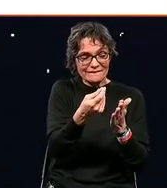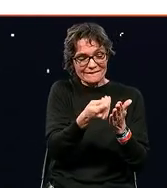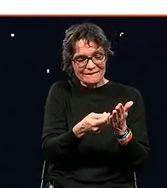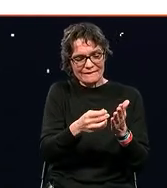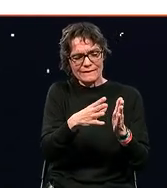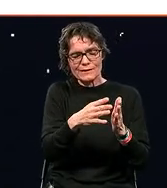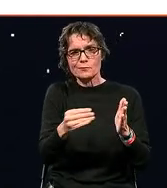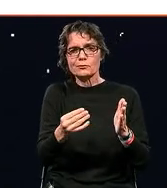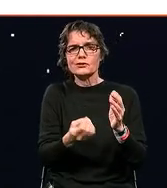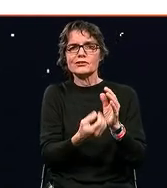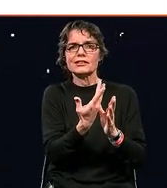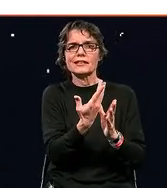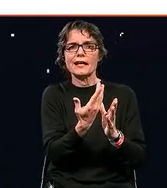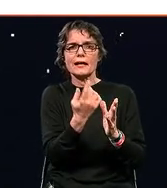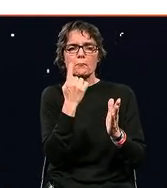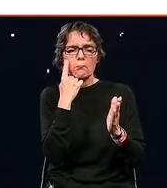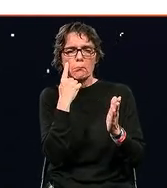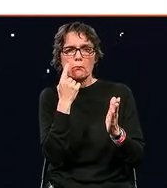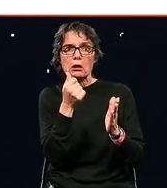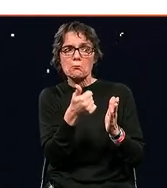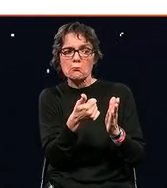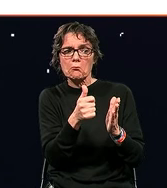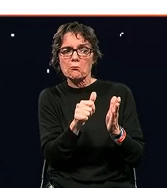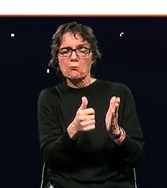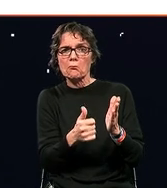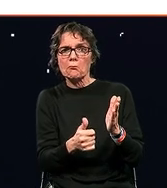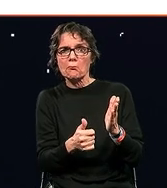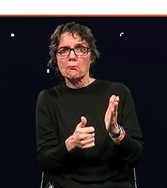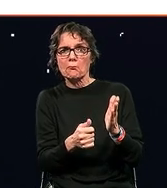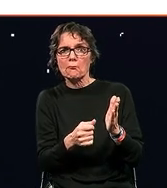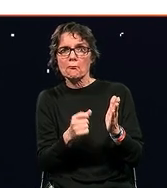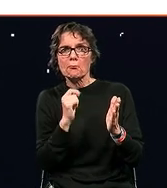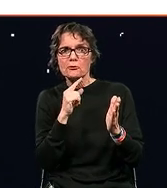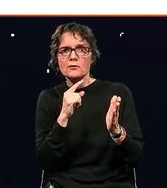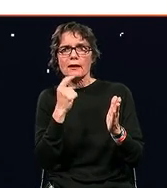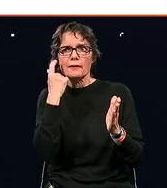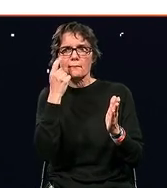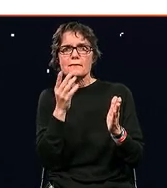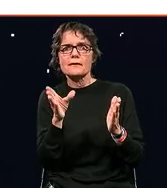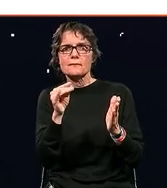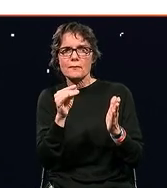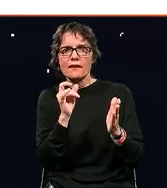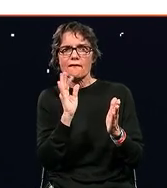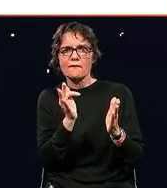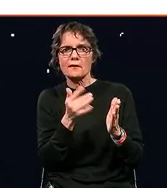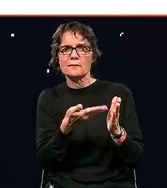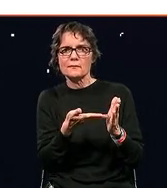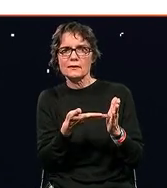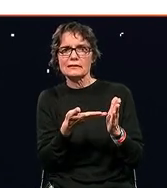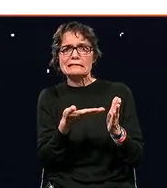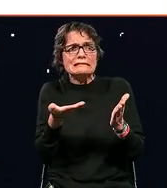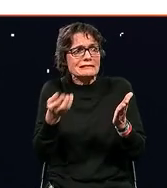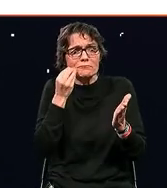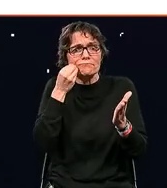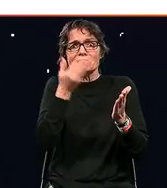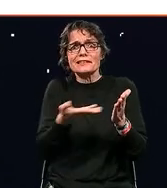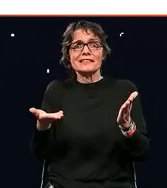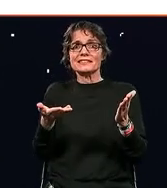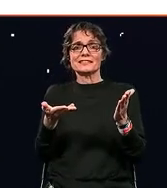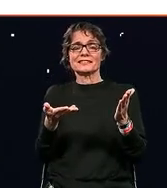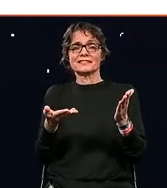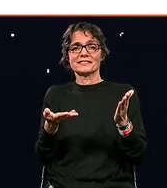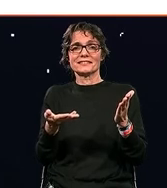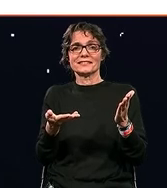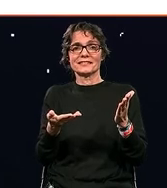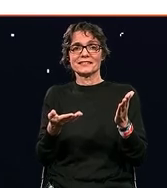prototype, see what happens. Is this a way to go to that preferred future? And if it is, and sometimes